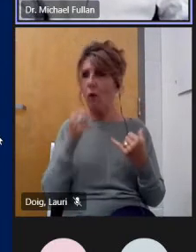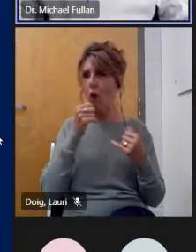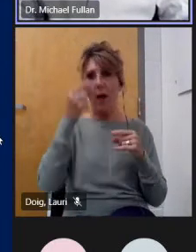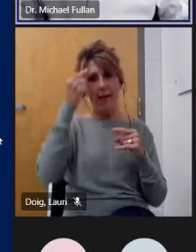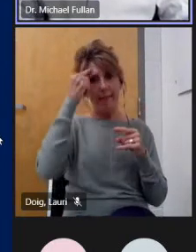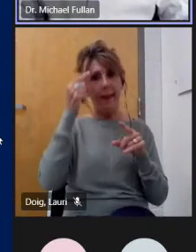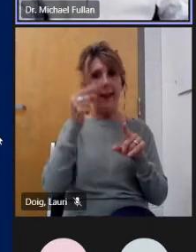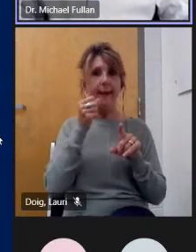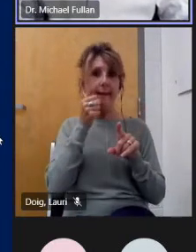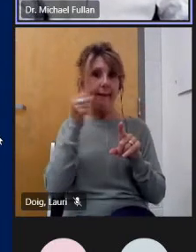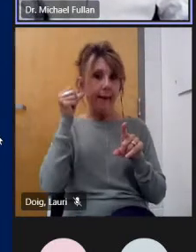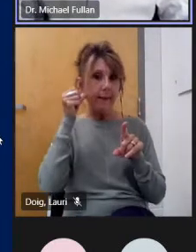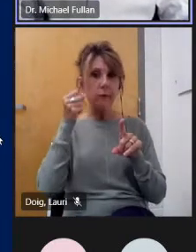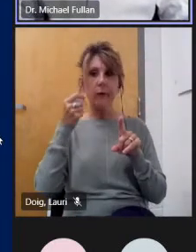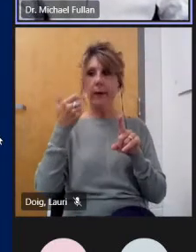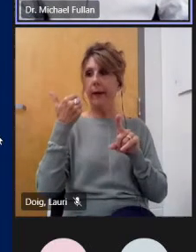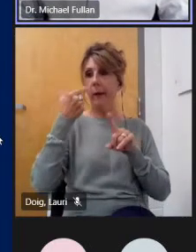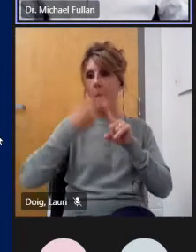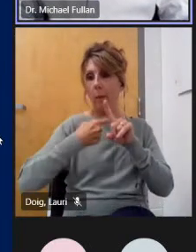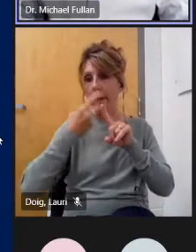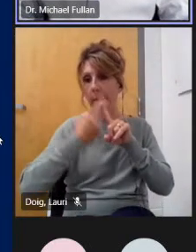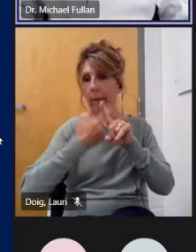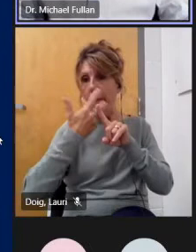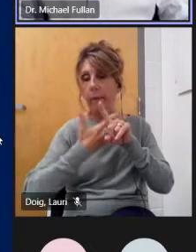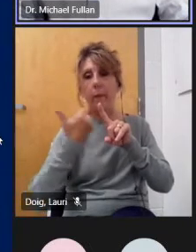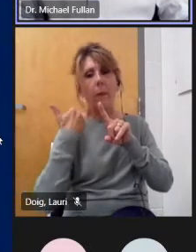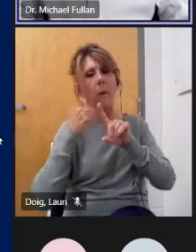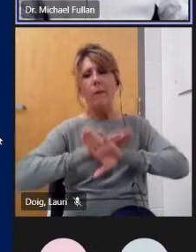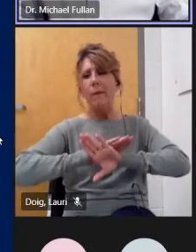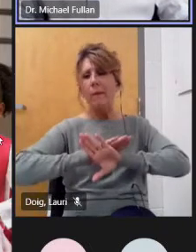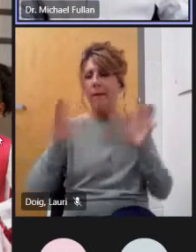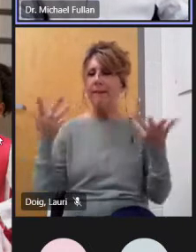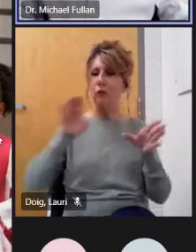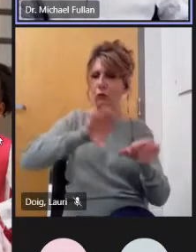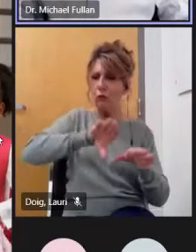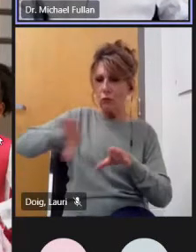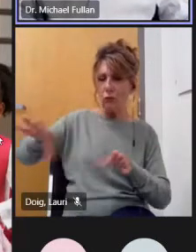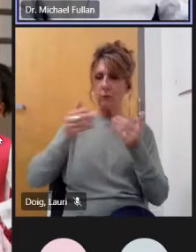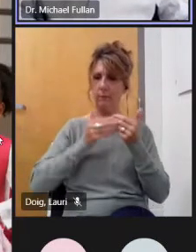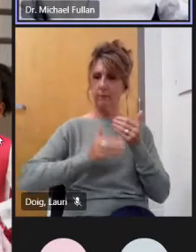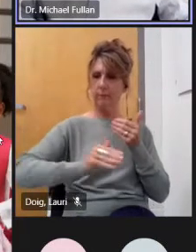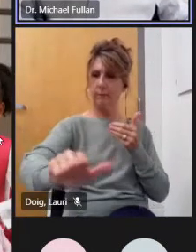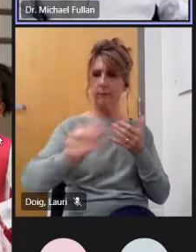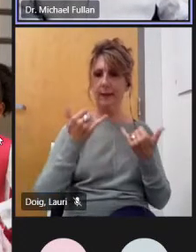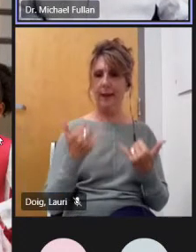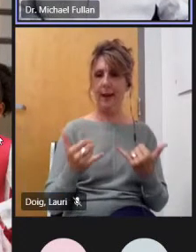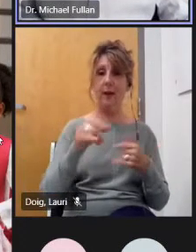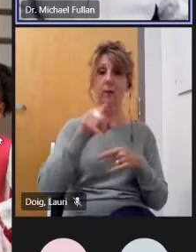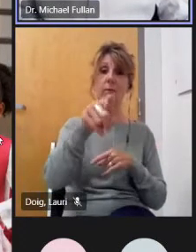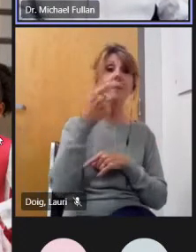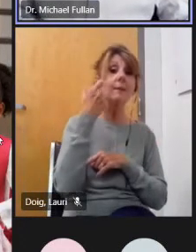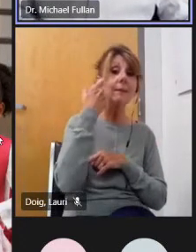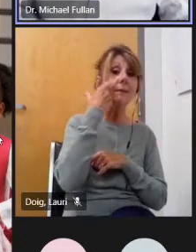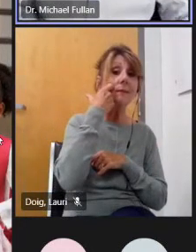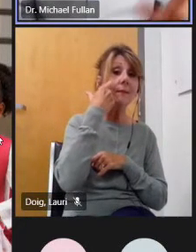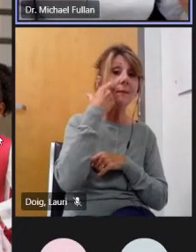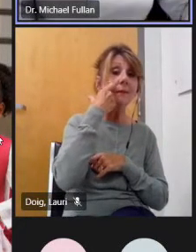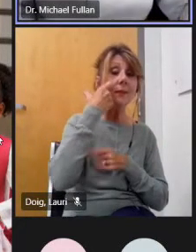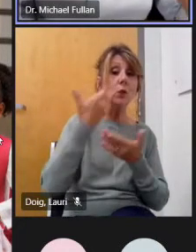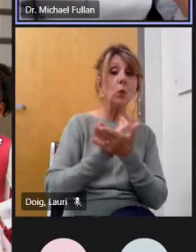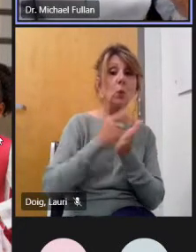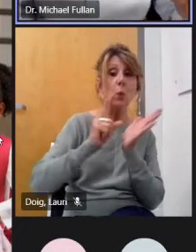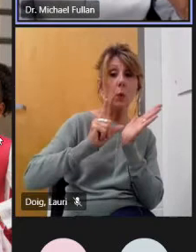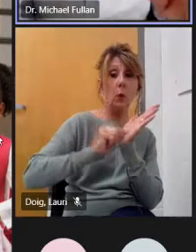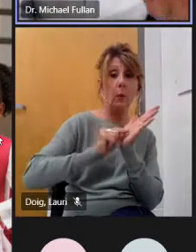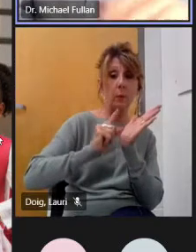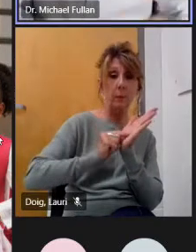and there's one other one that we just did uh in the last two weeks uh it's this one um uh sorry this is